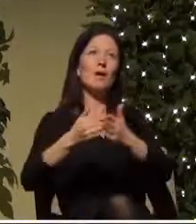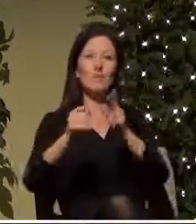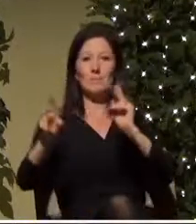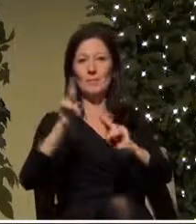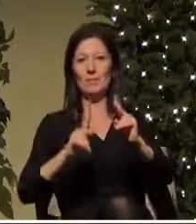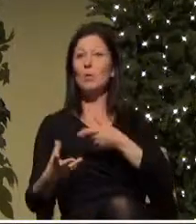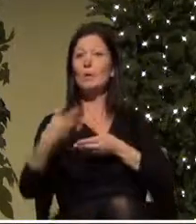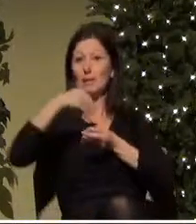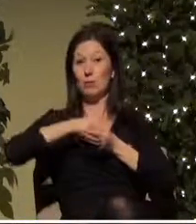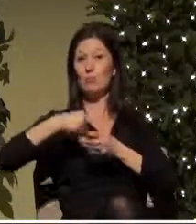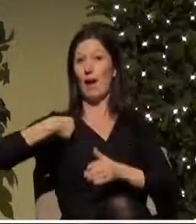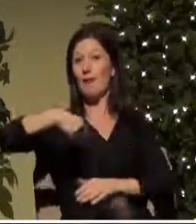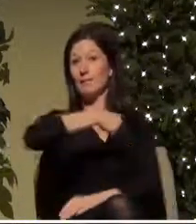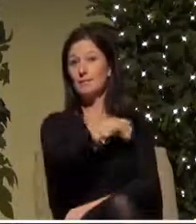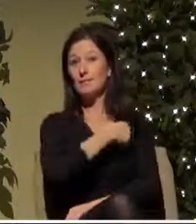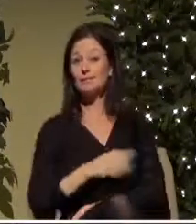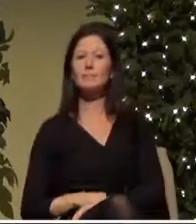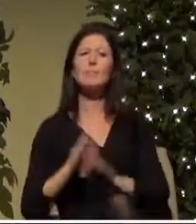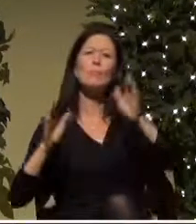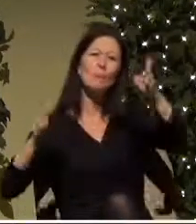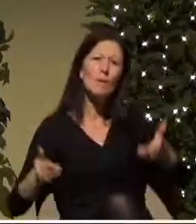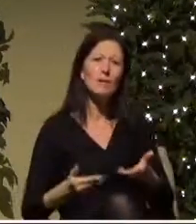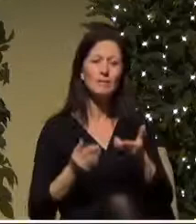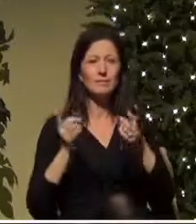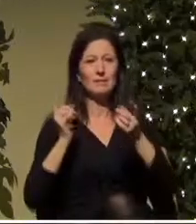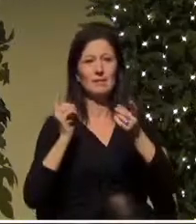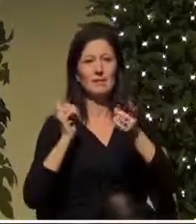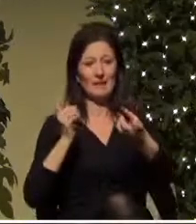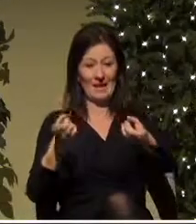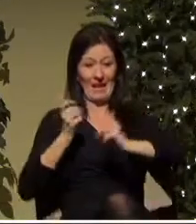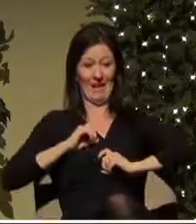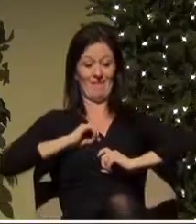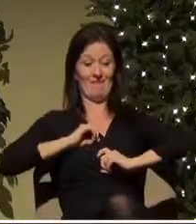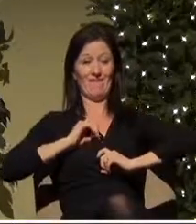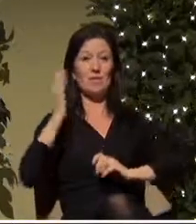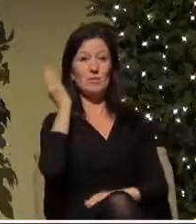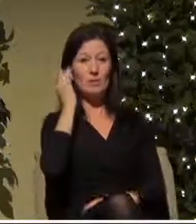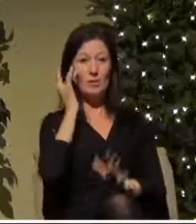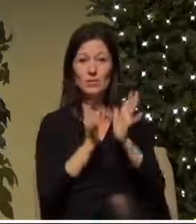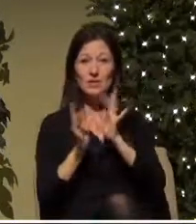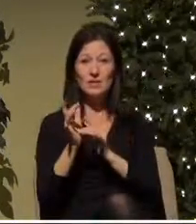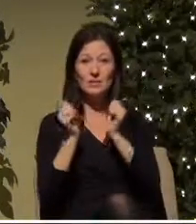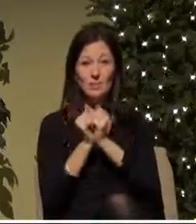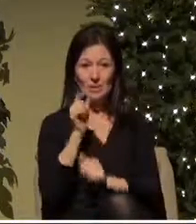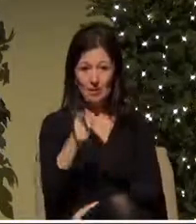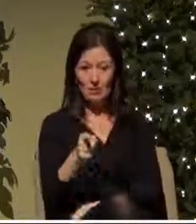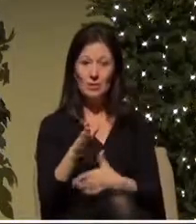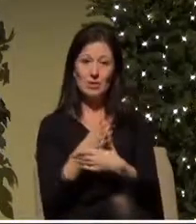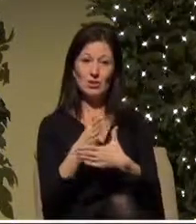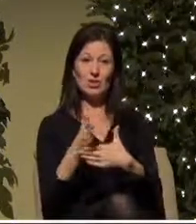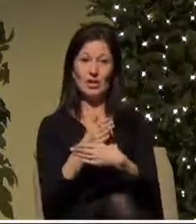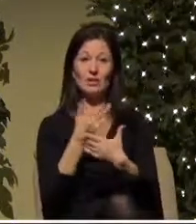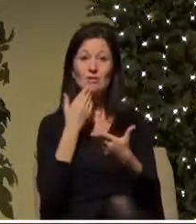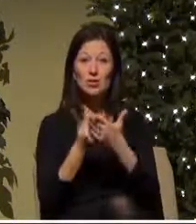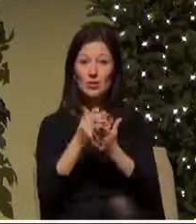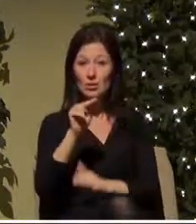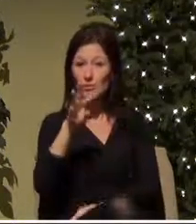welcome the gift know that Jesus is with you share the good news shall we pray